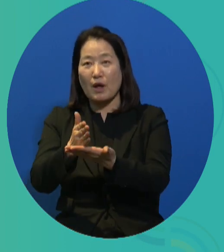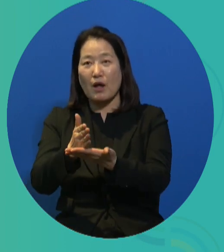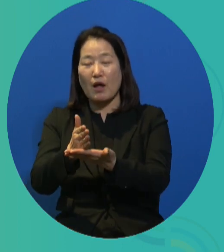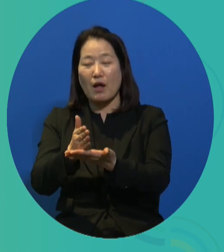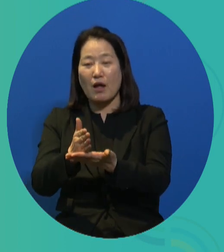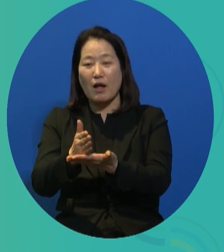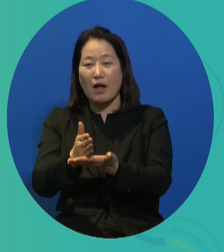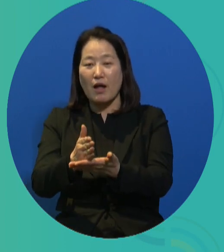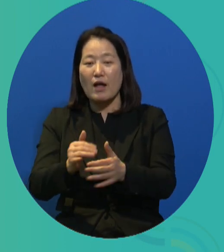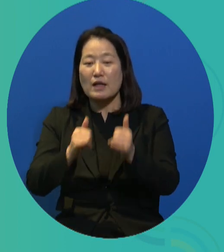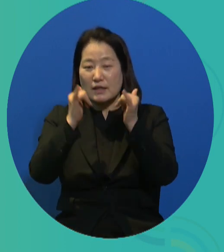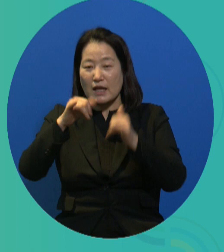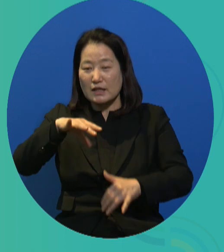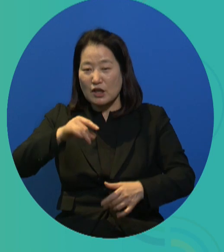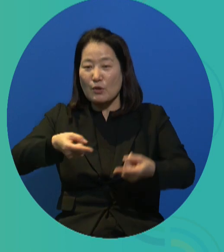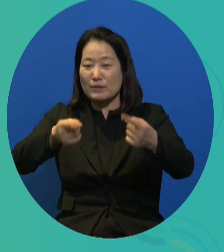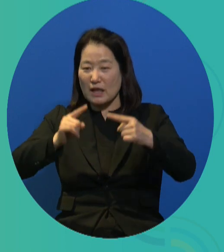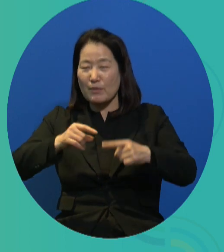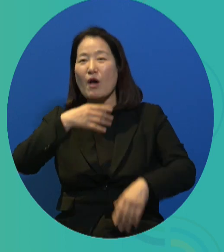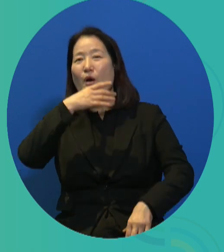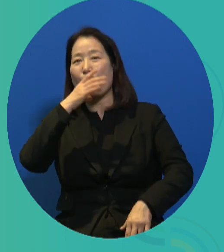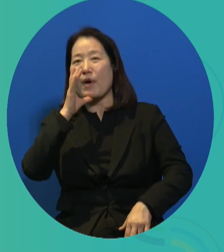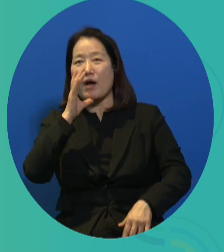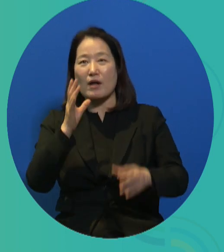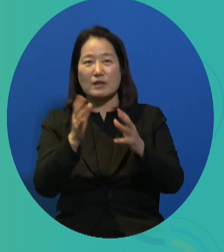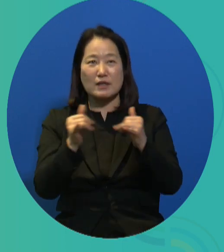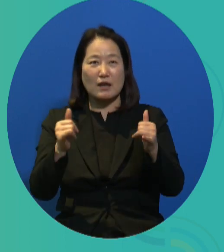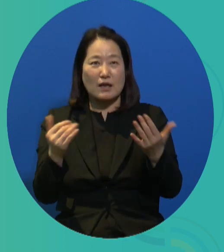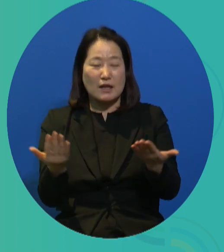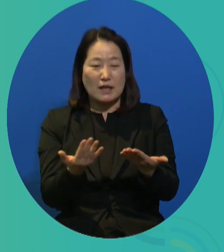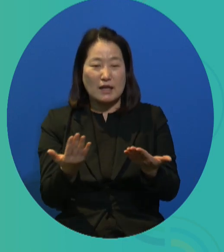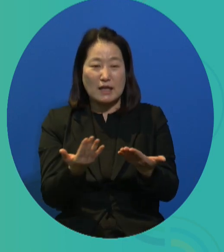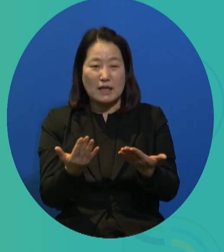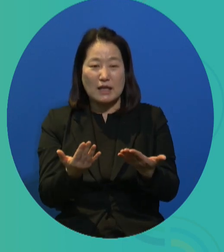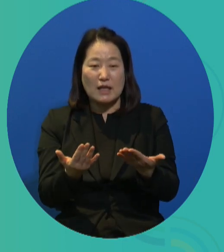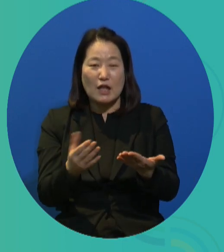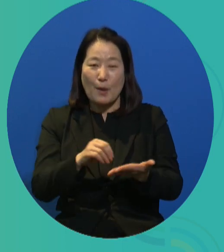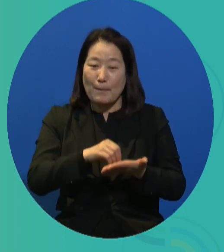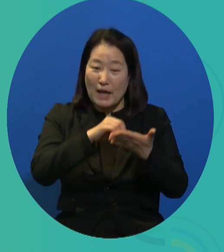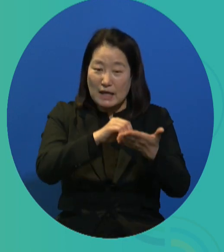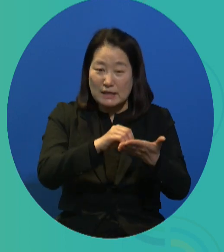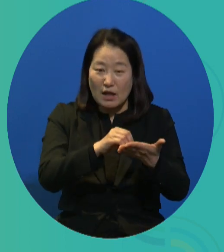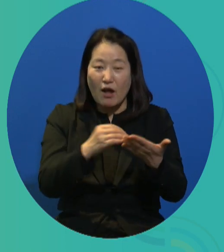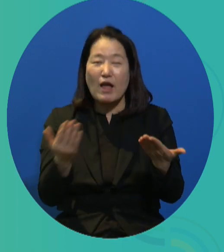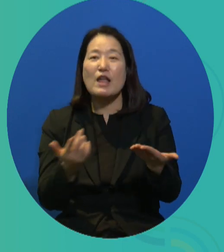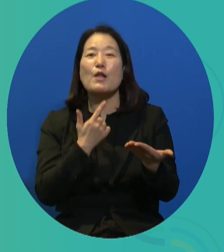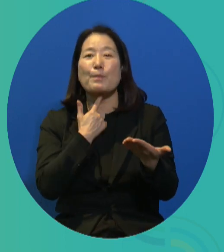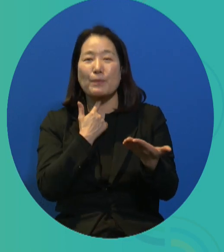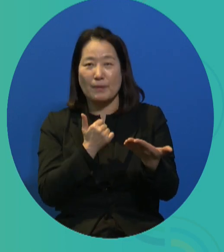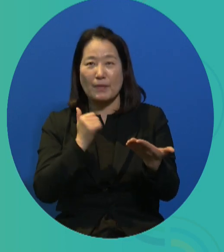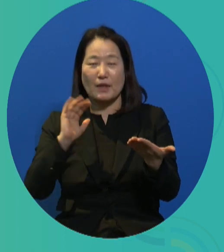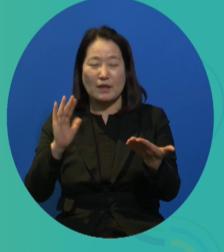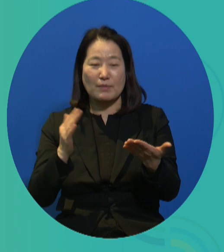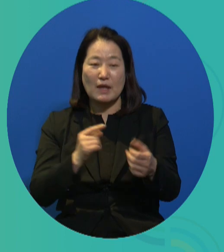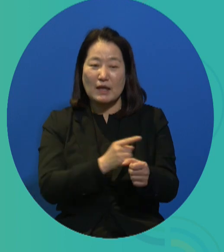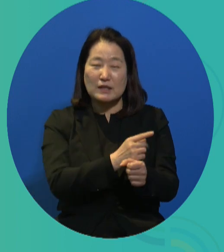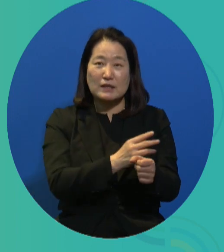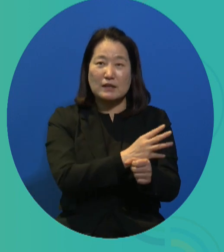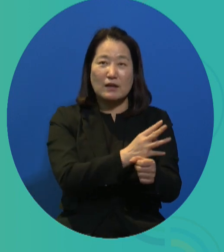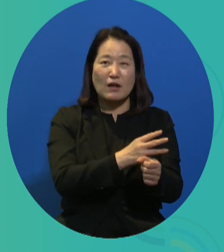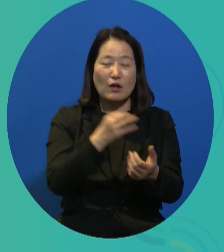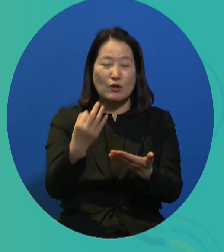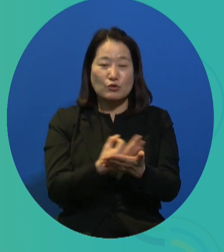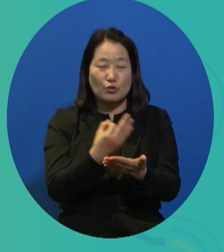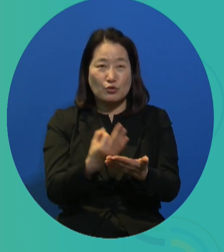people participating, about half and half for time-based and full employment. For